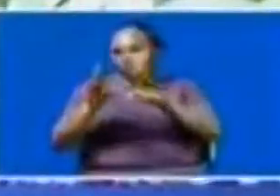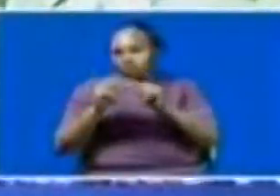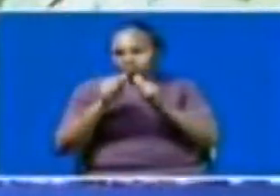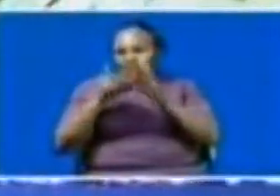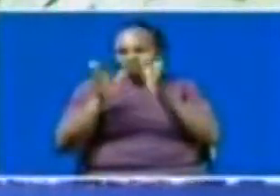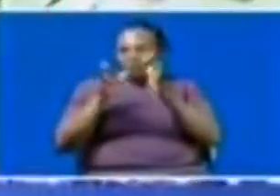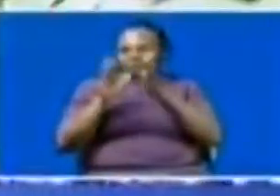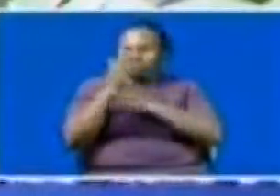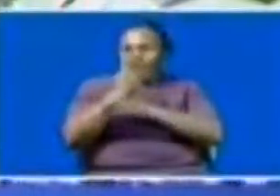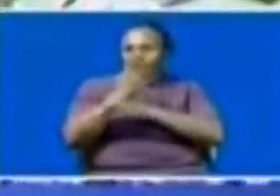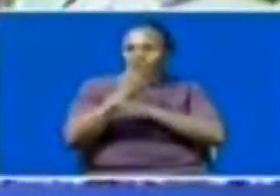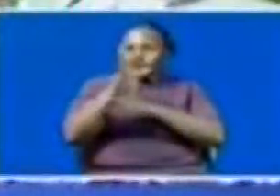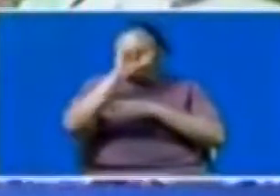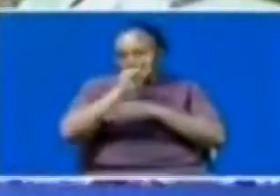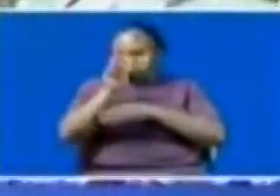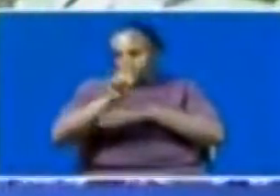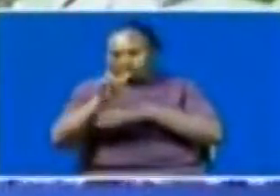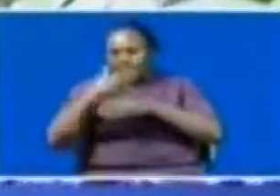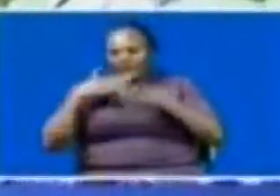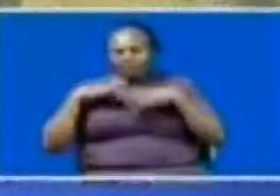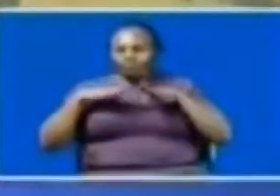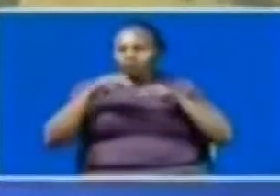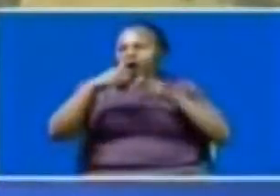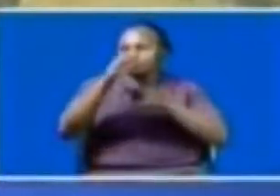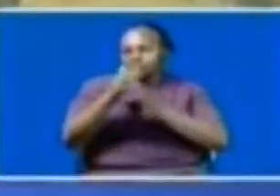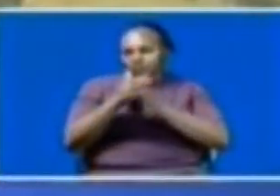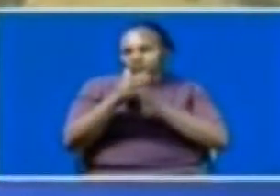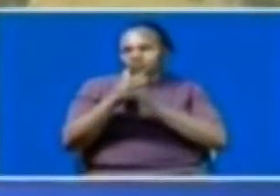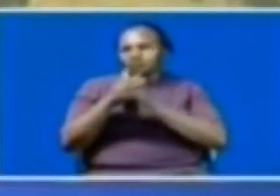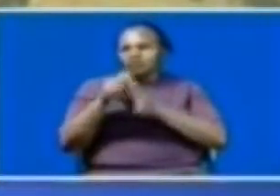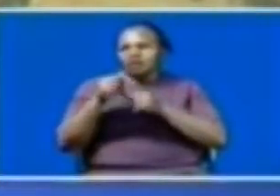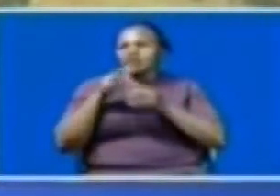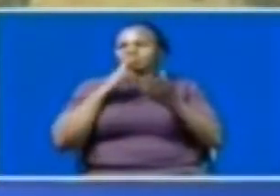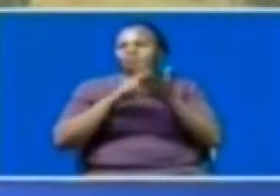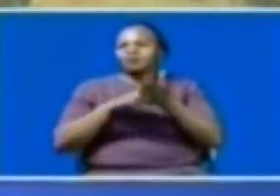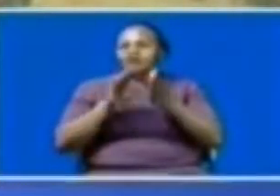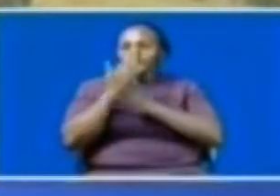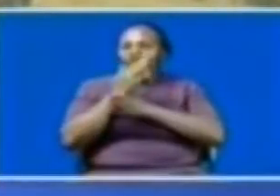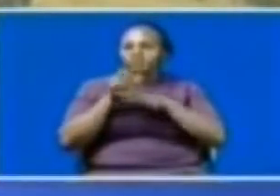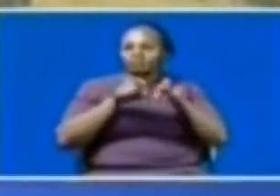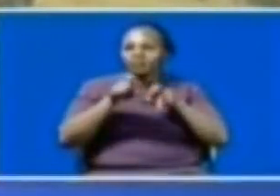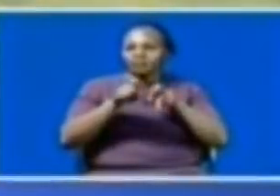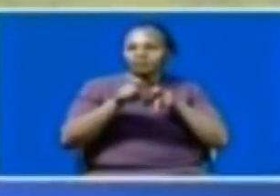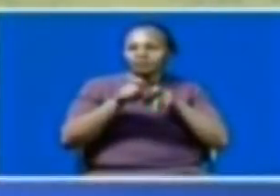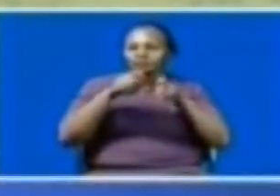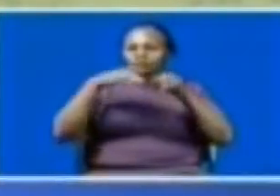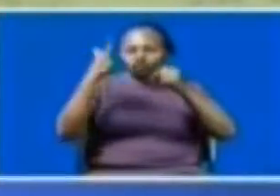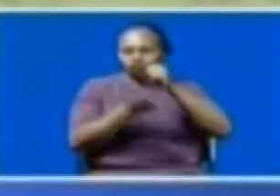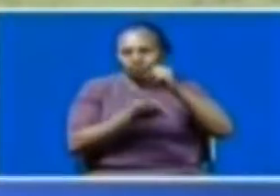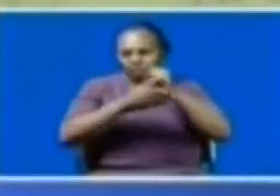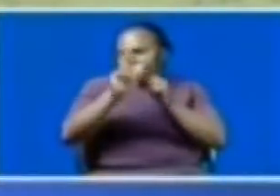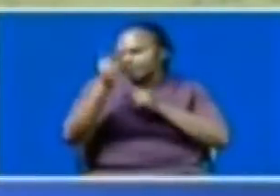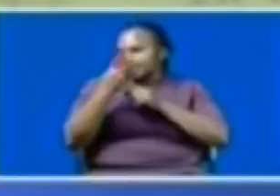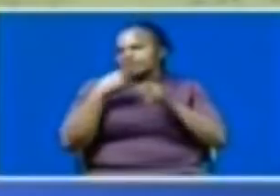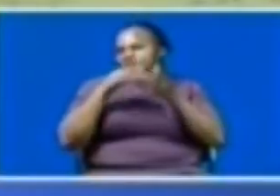opened up forests to abuse by members of the public. A task force reporting to the forest management and logging activities in